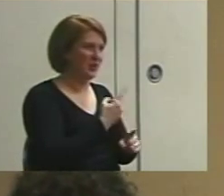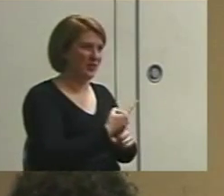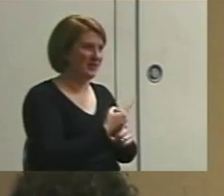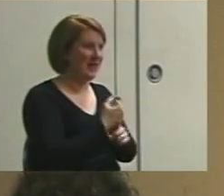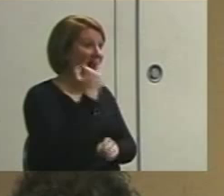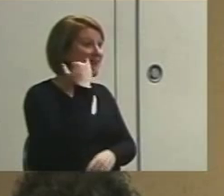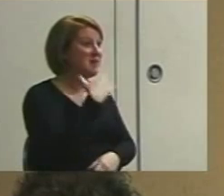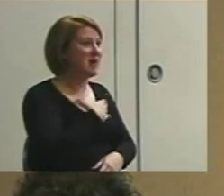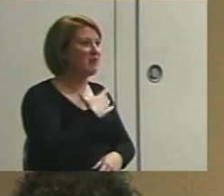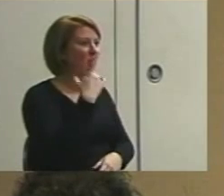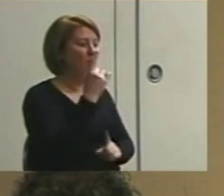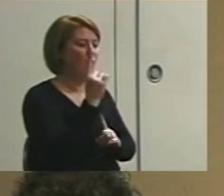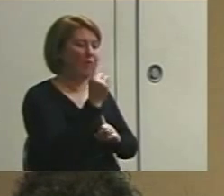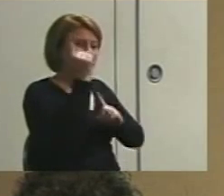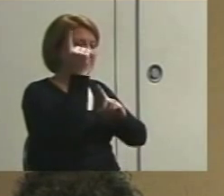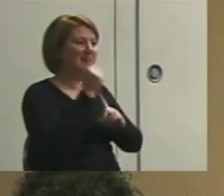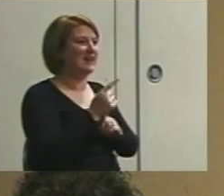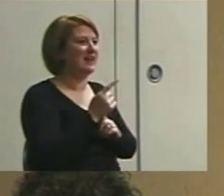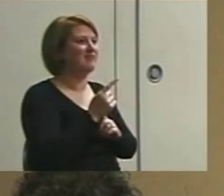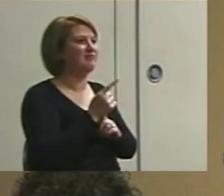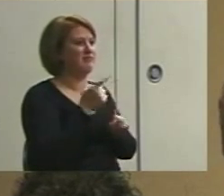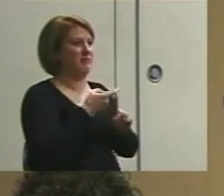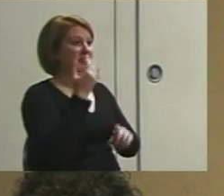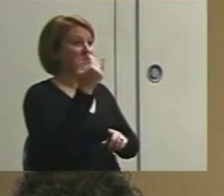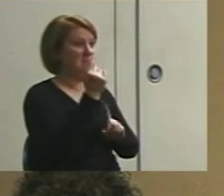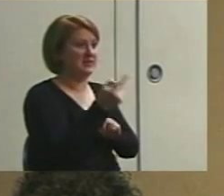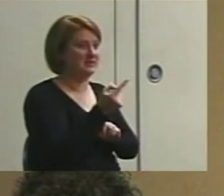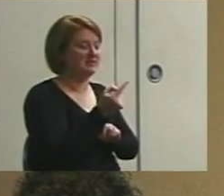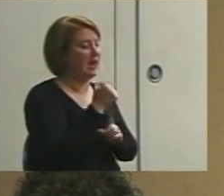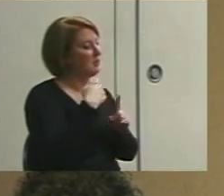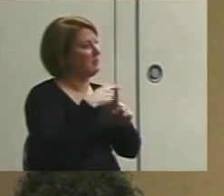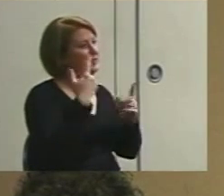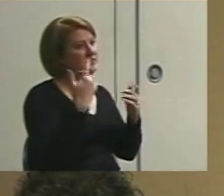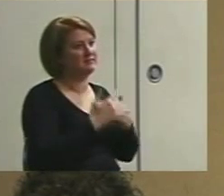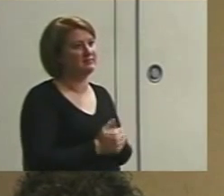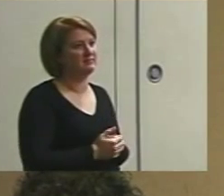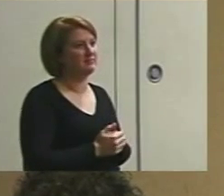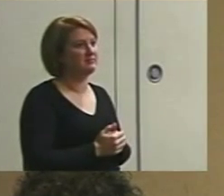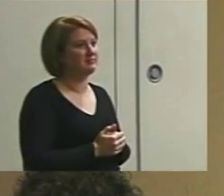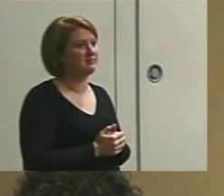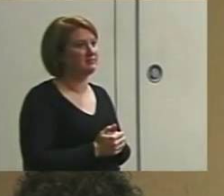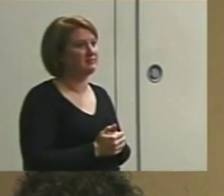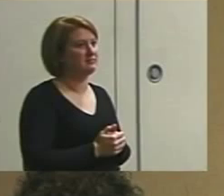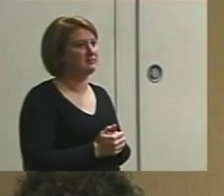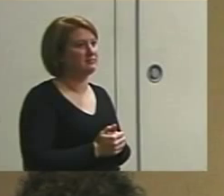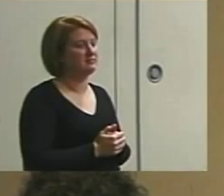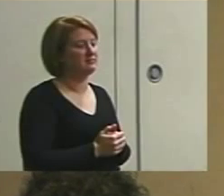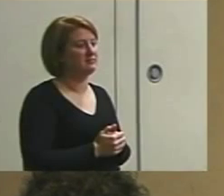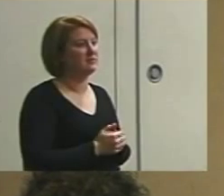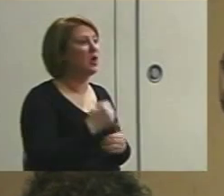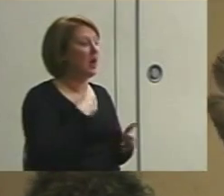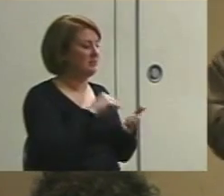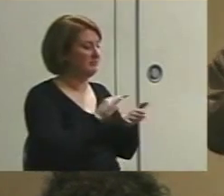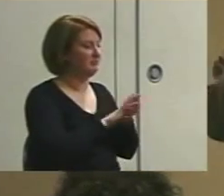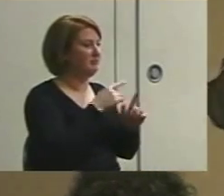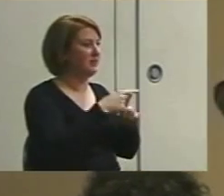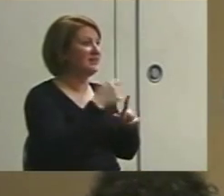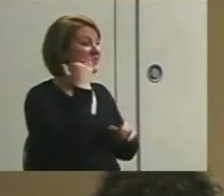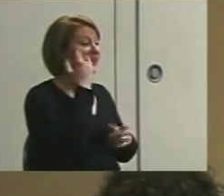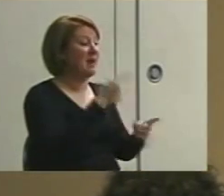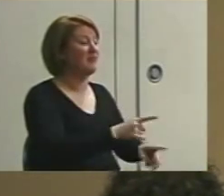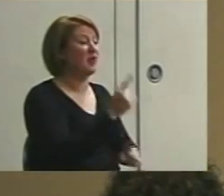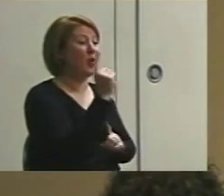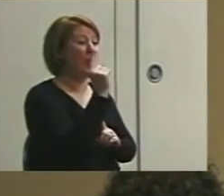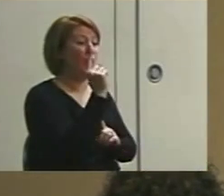pouted for one second out of 15 minutes, I put a plus. So I'm going to put a plus even if it happened for